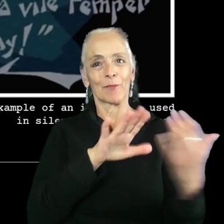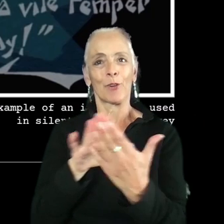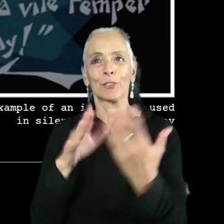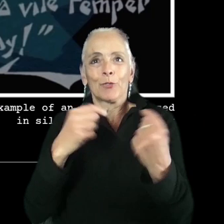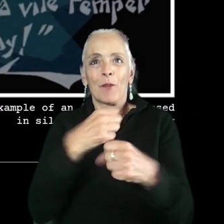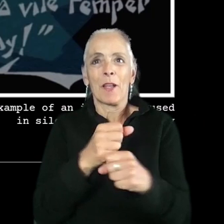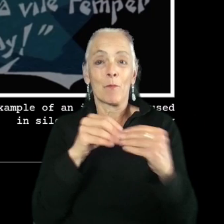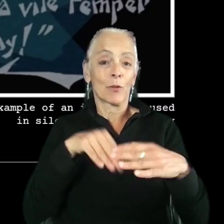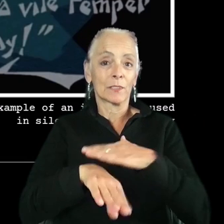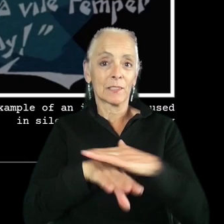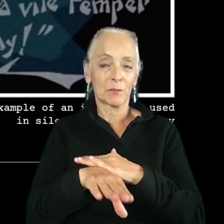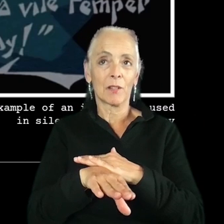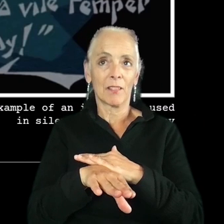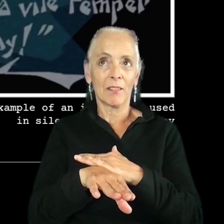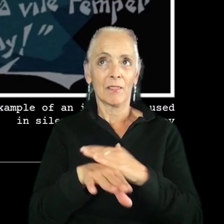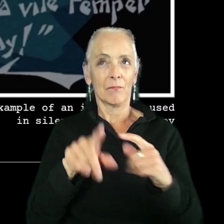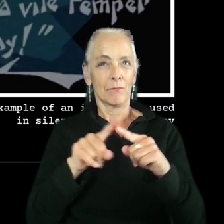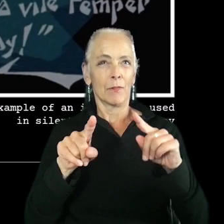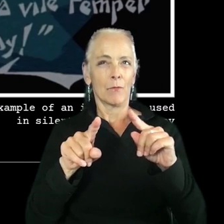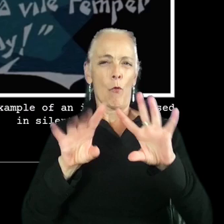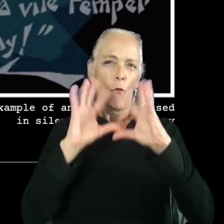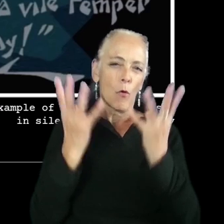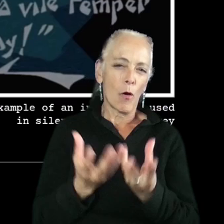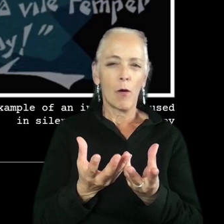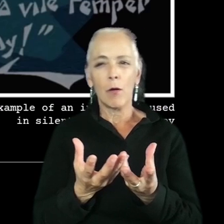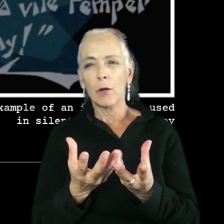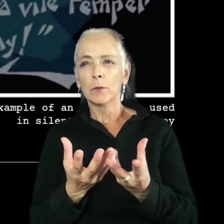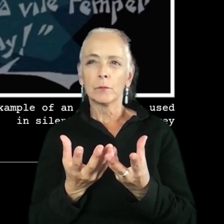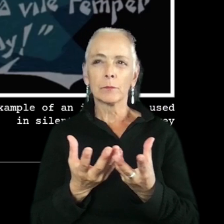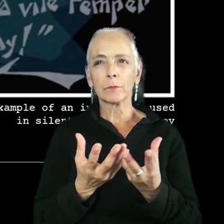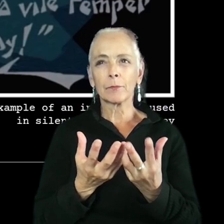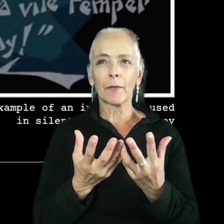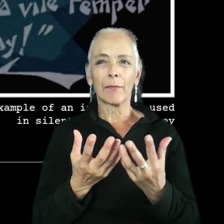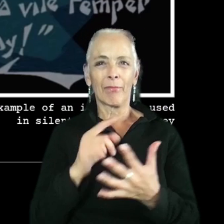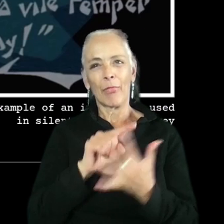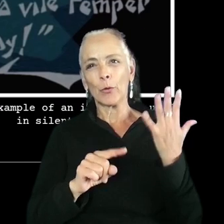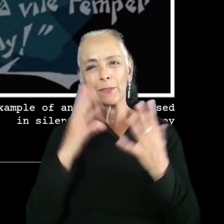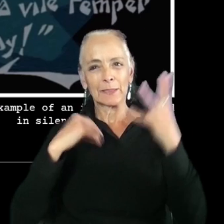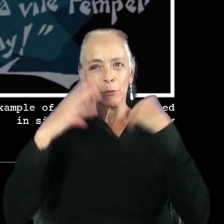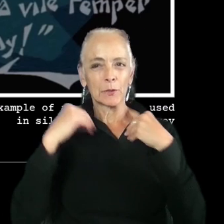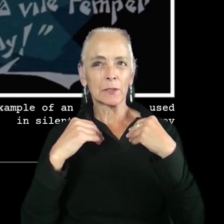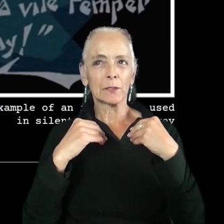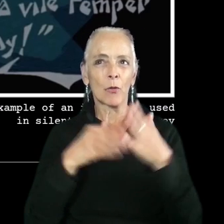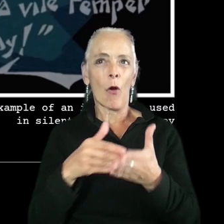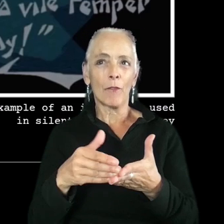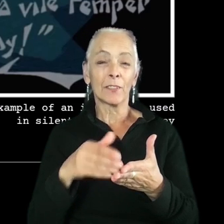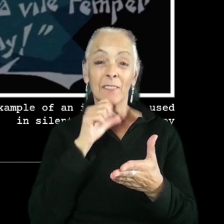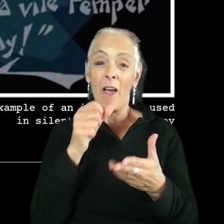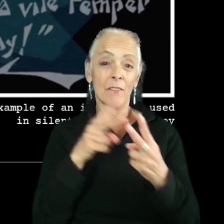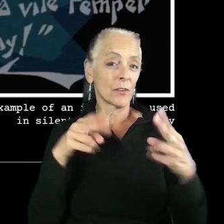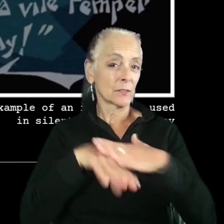more accessible. But overall speaking, you know, these experiences in themselves are oftentimes not very